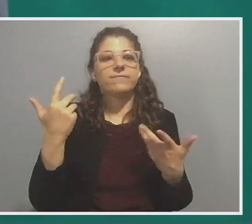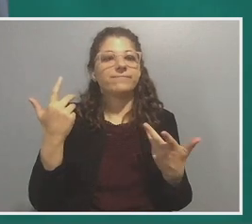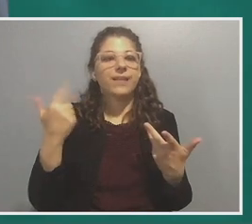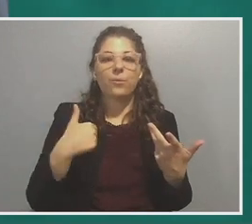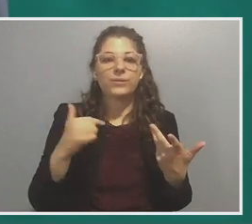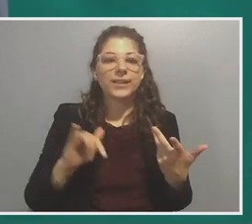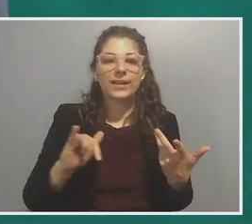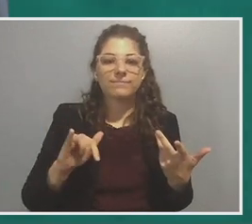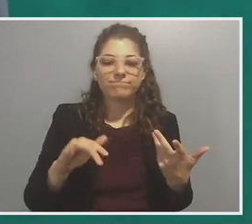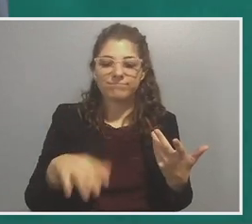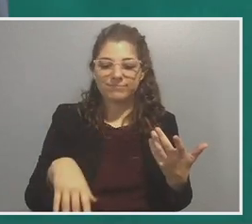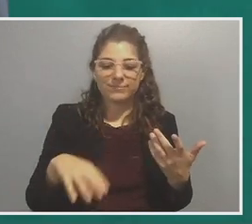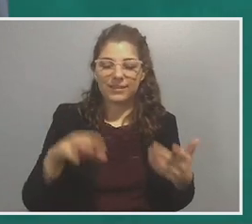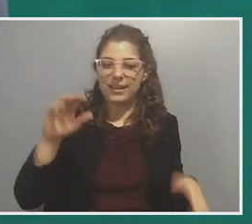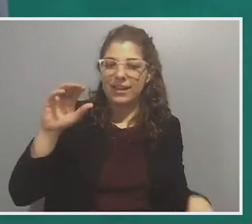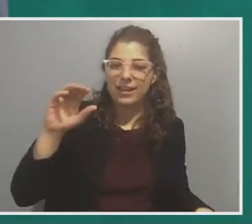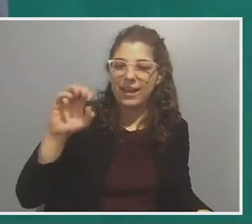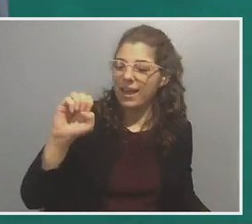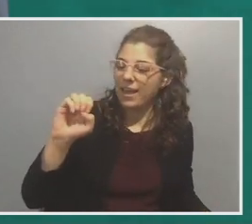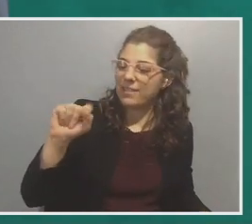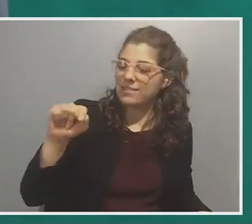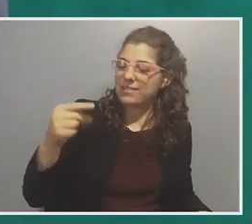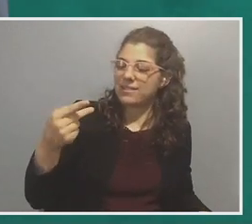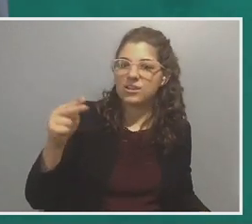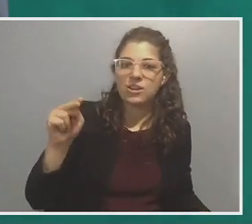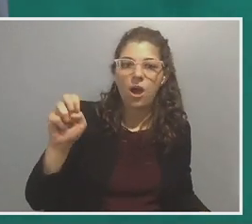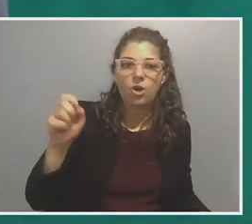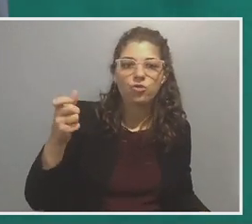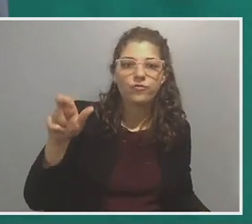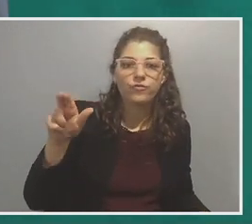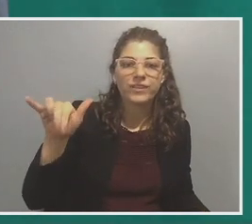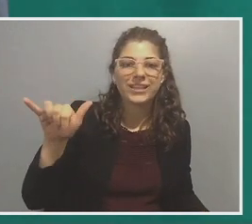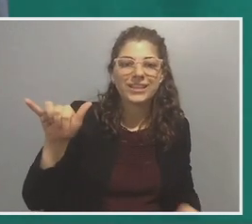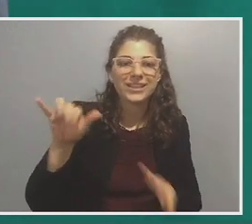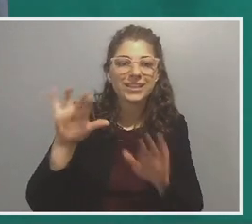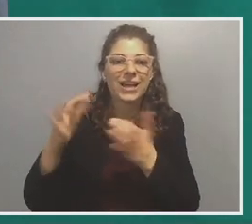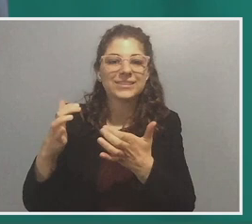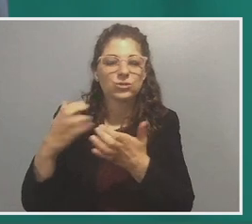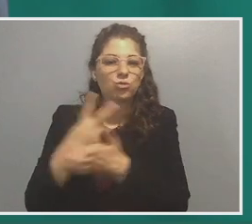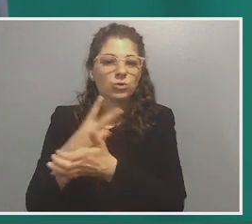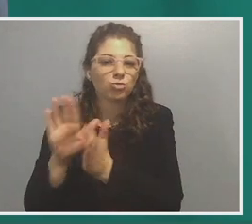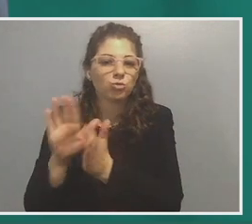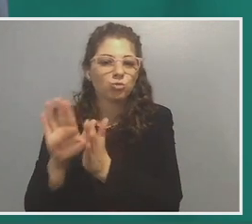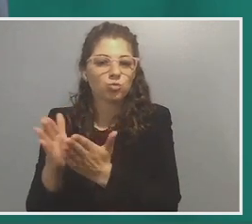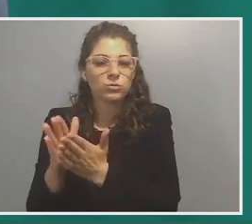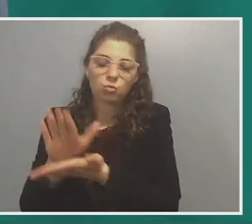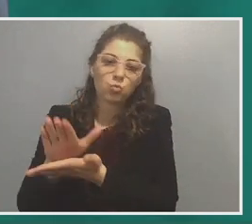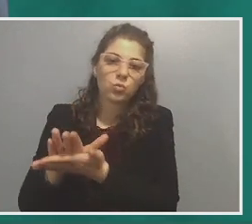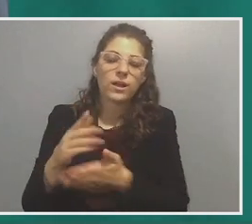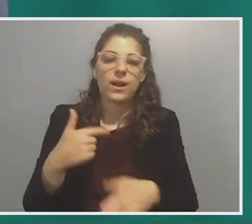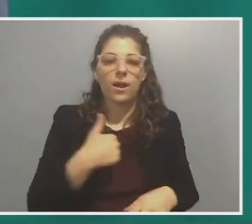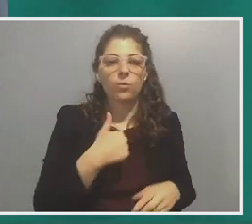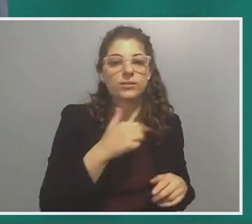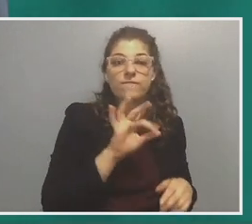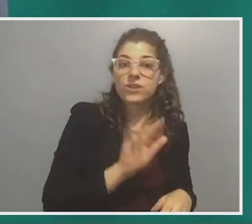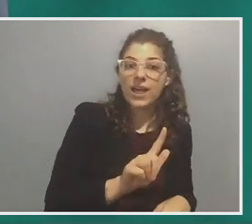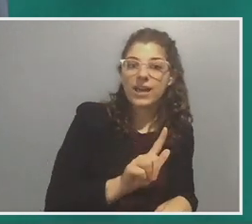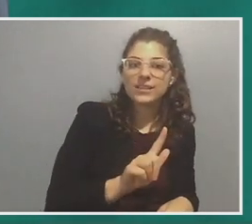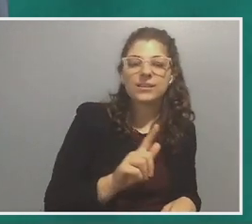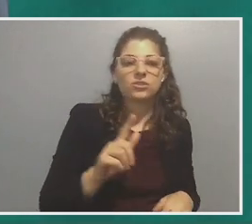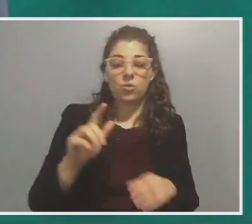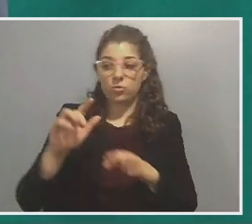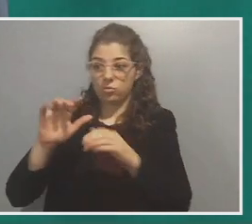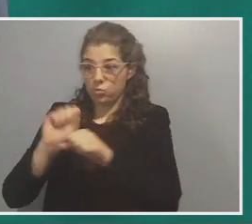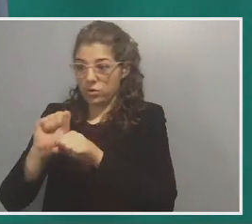in ethnography classes in graduate school and I was freelancing. And so I think I, I took the best of the ethnographic work that I